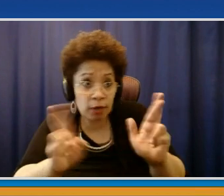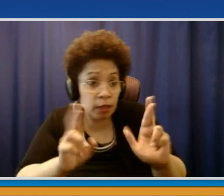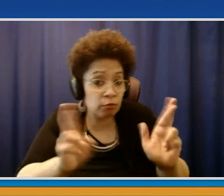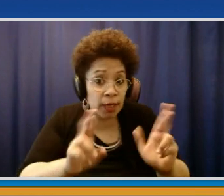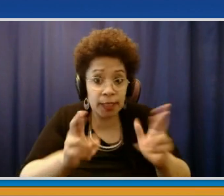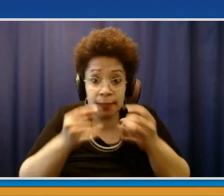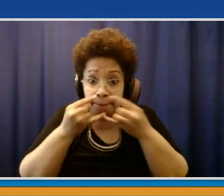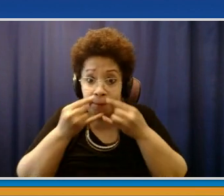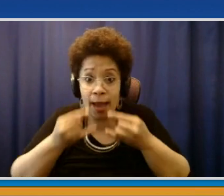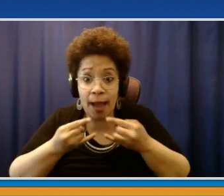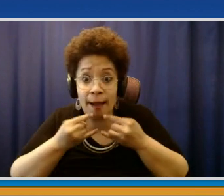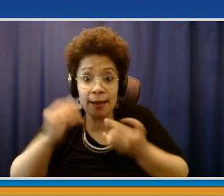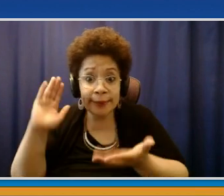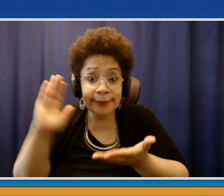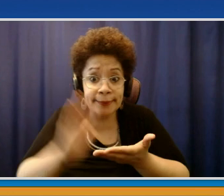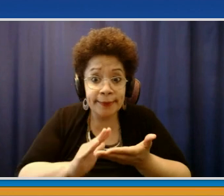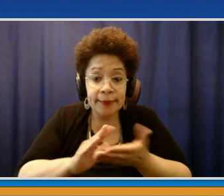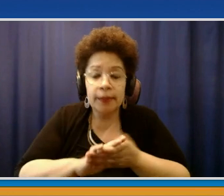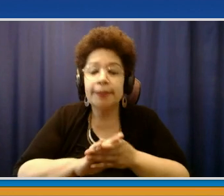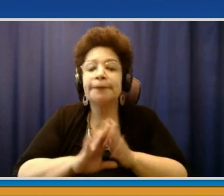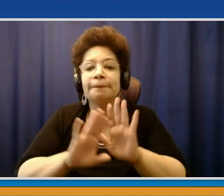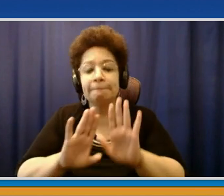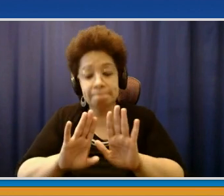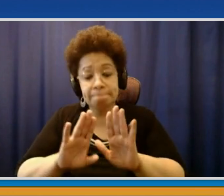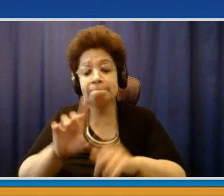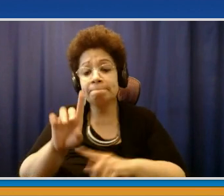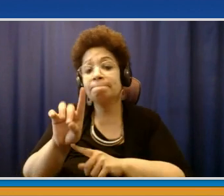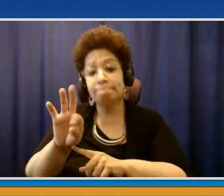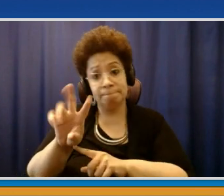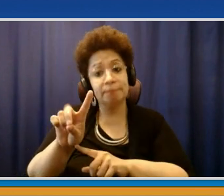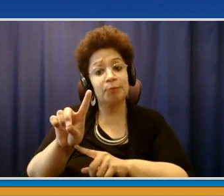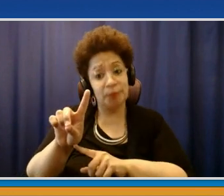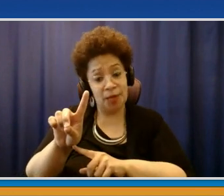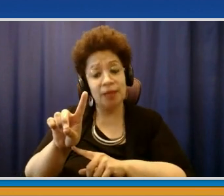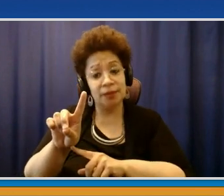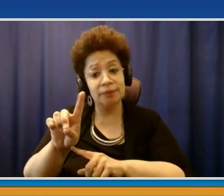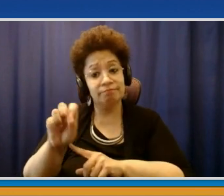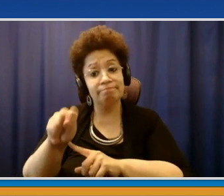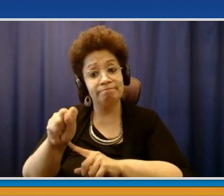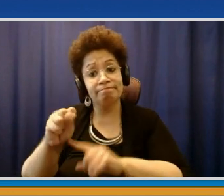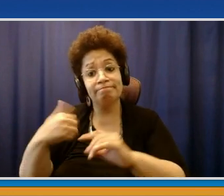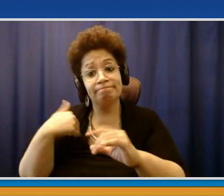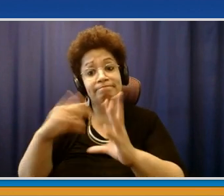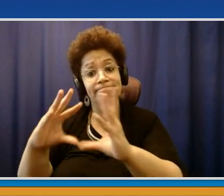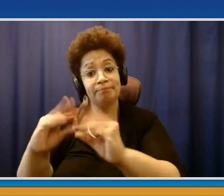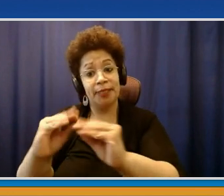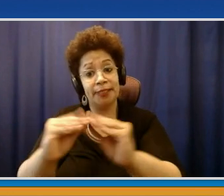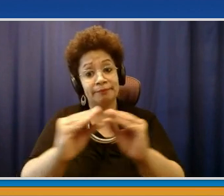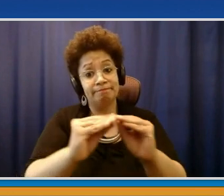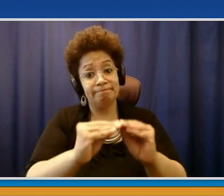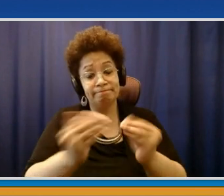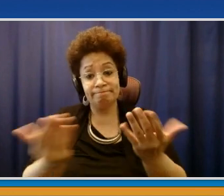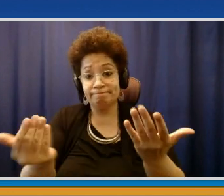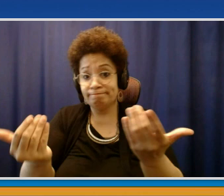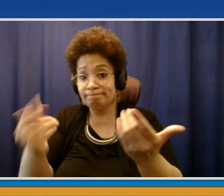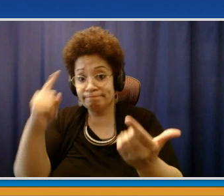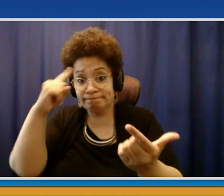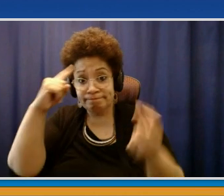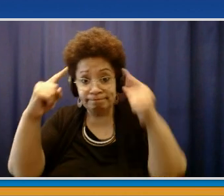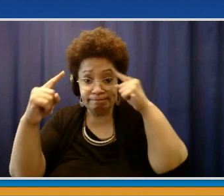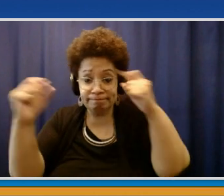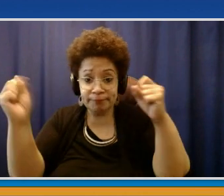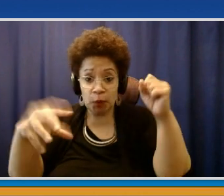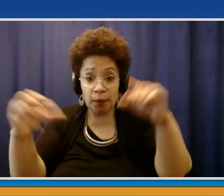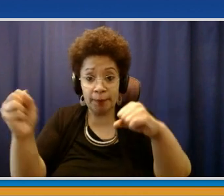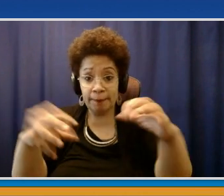other county executives to solicit our opinions. So we gave those opinions based on what we saw. It's a big state, and the state is very different